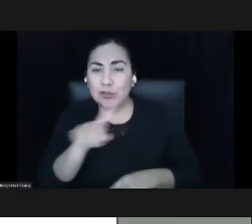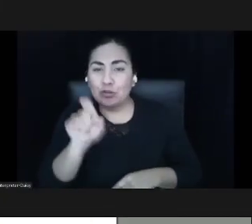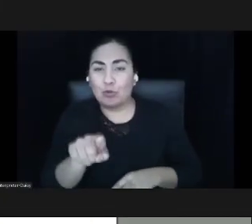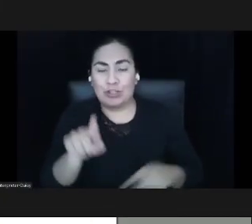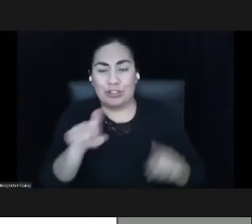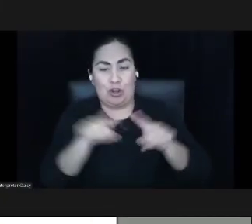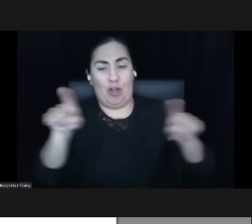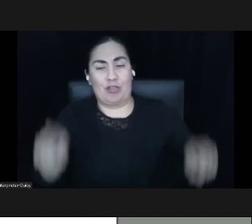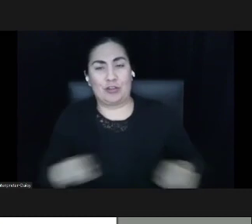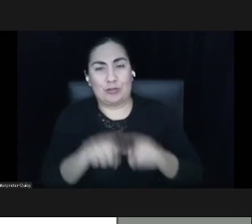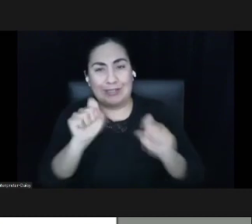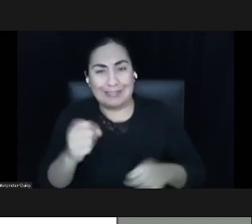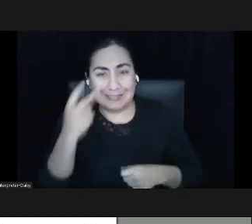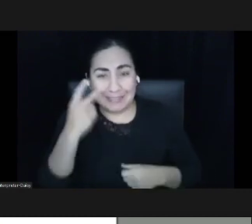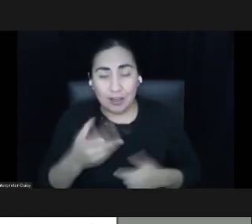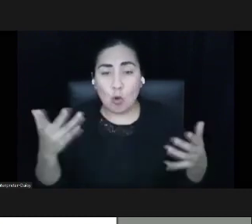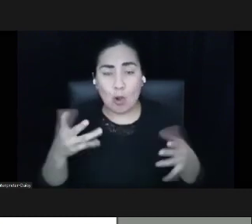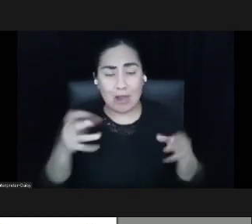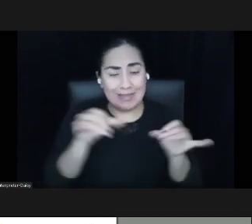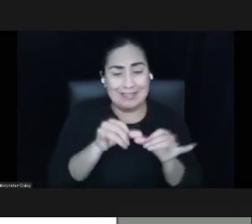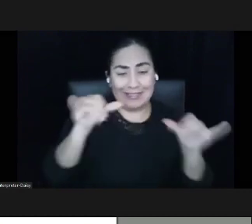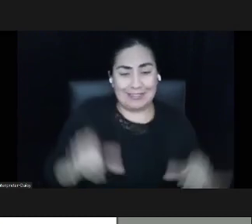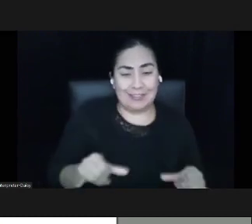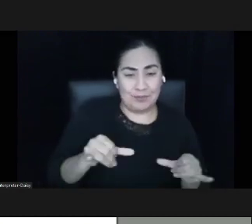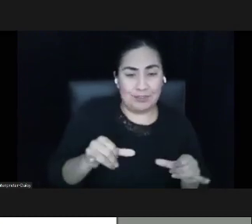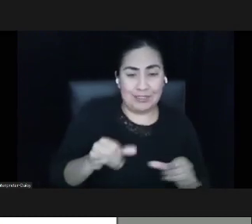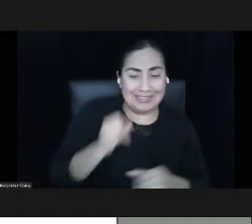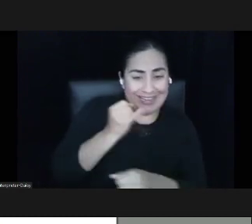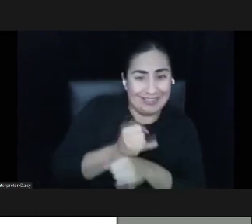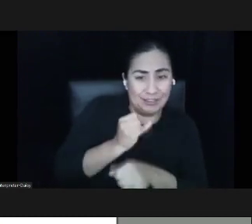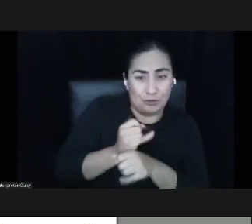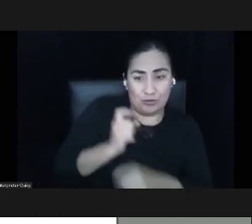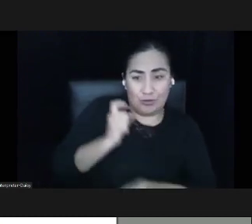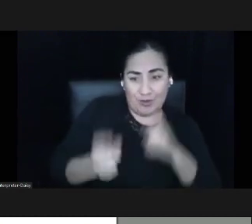systems does institutional philanthropy perpetuate?